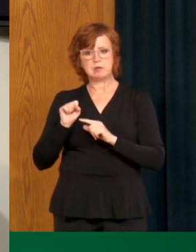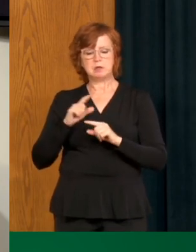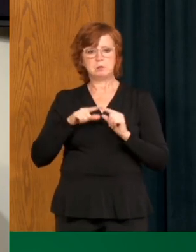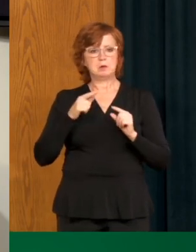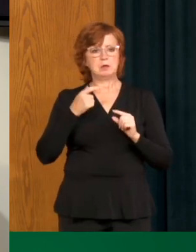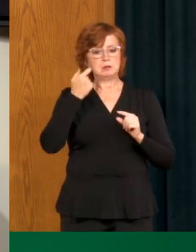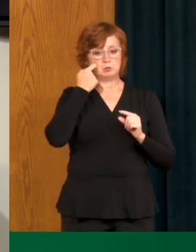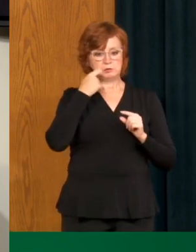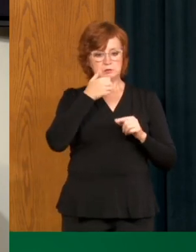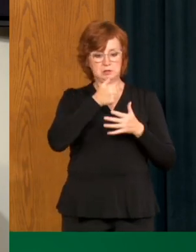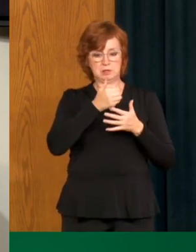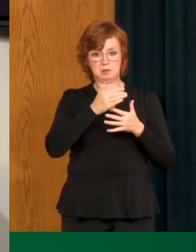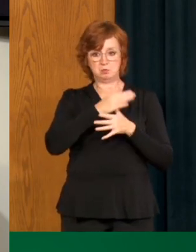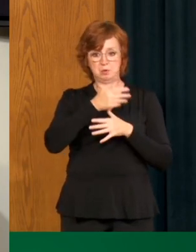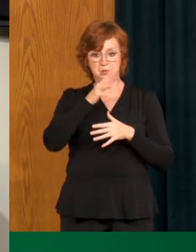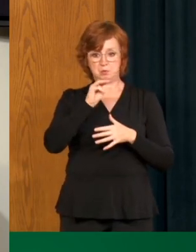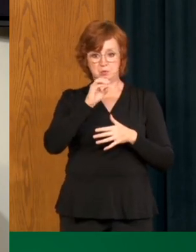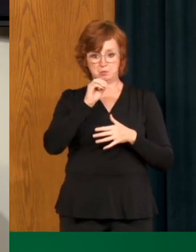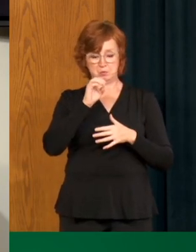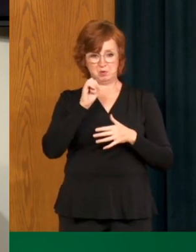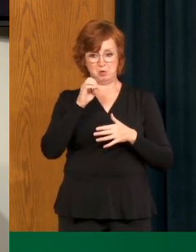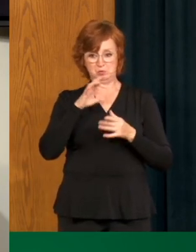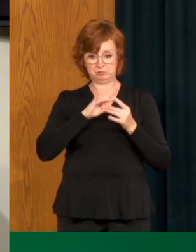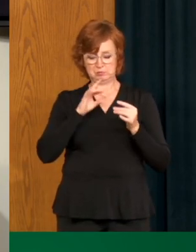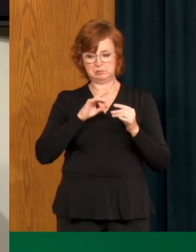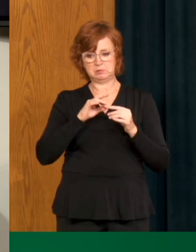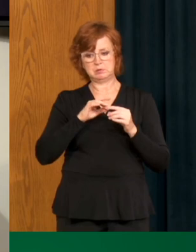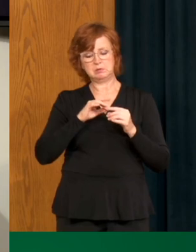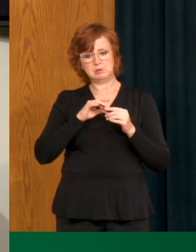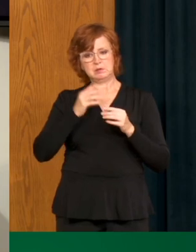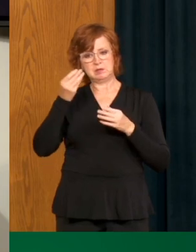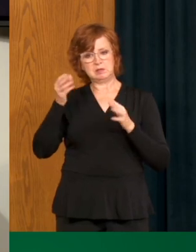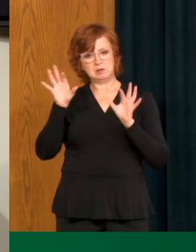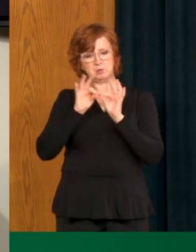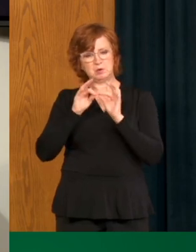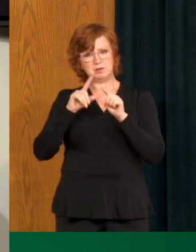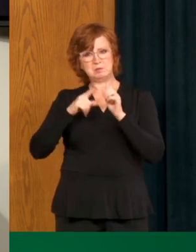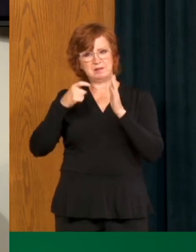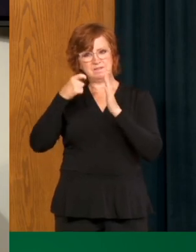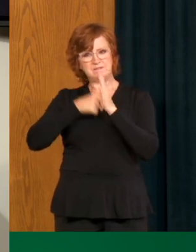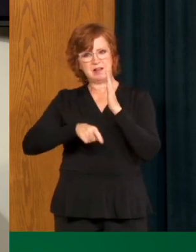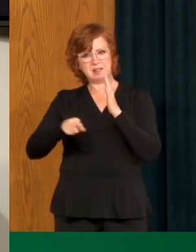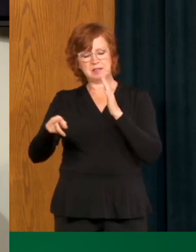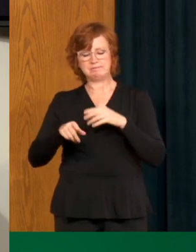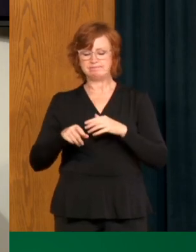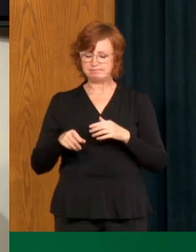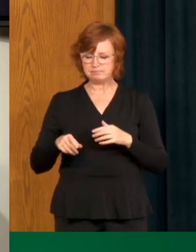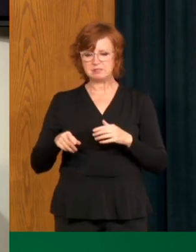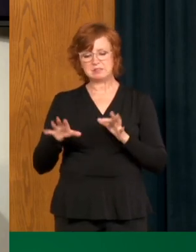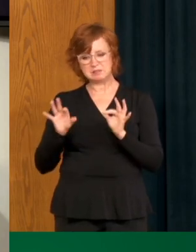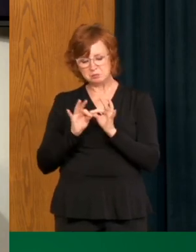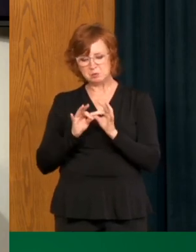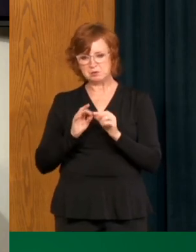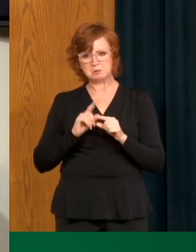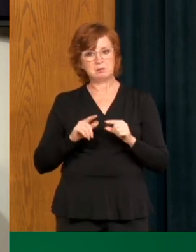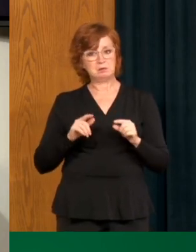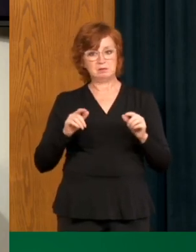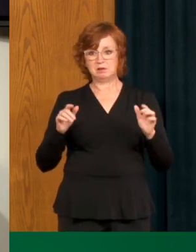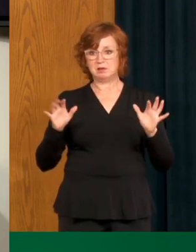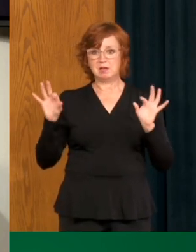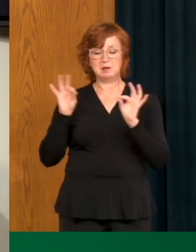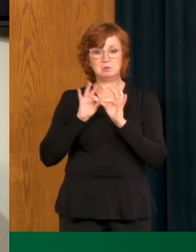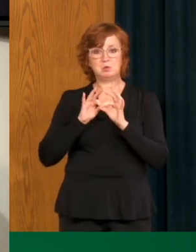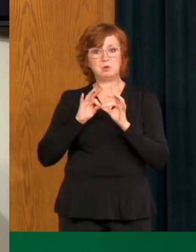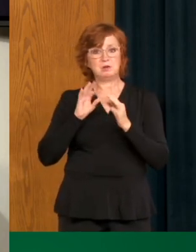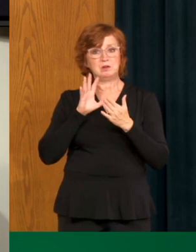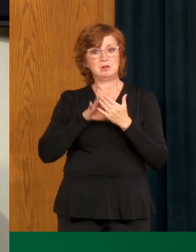public health orders and fines are important, we have to recognize that we all have a role to play all the time in keeping